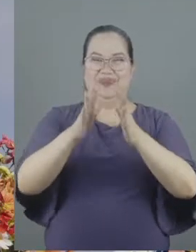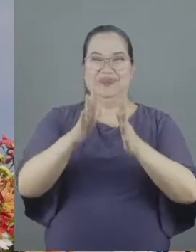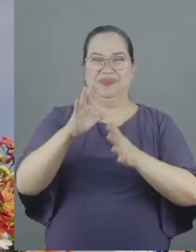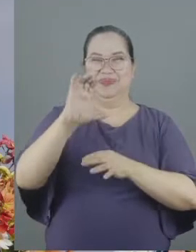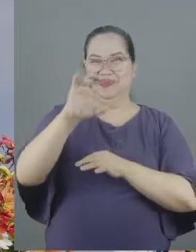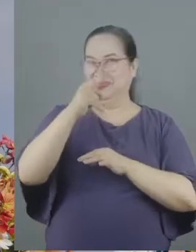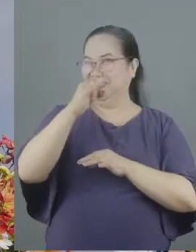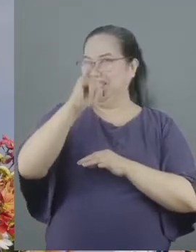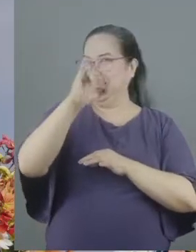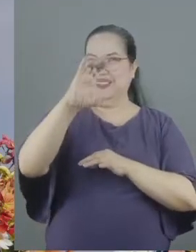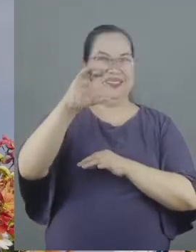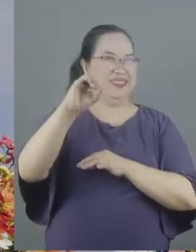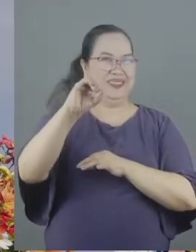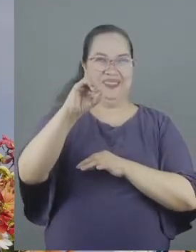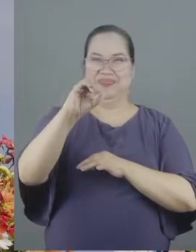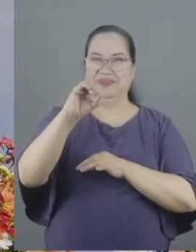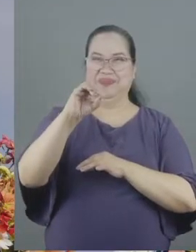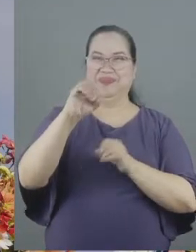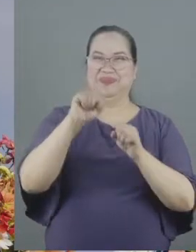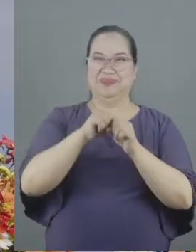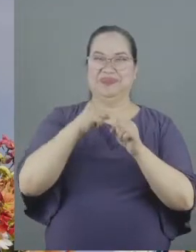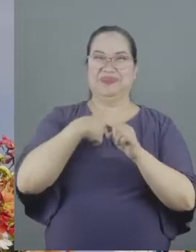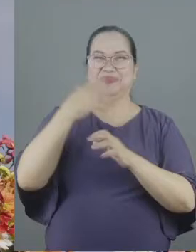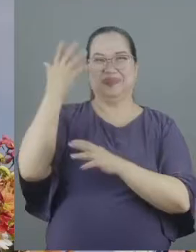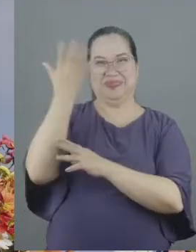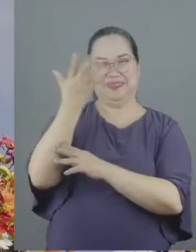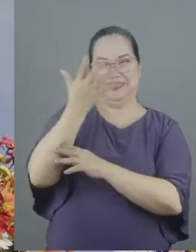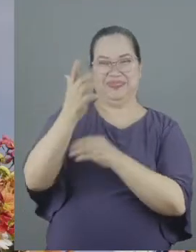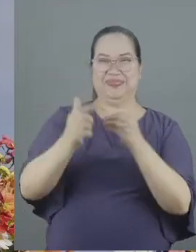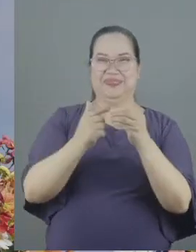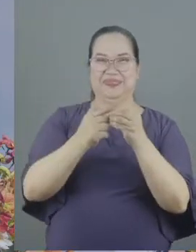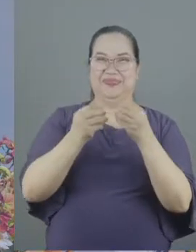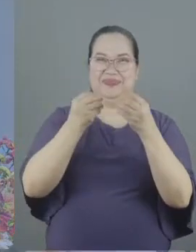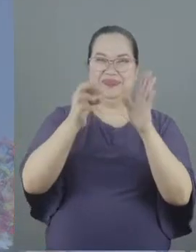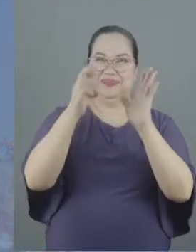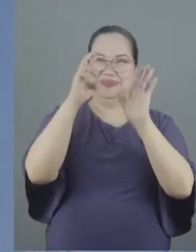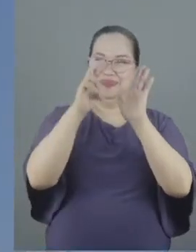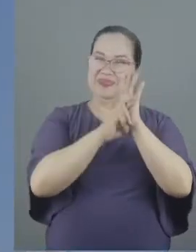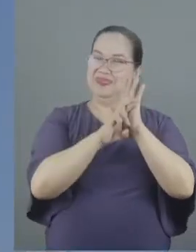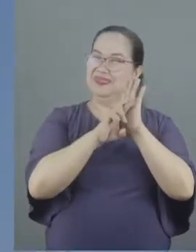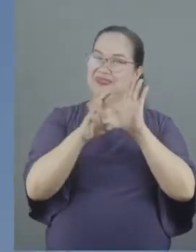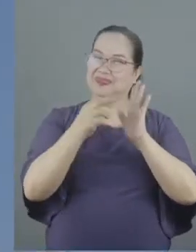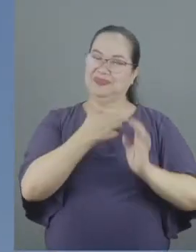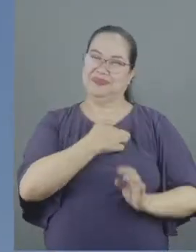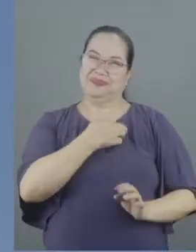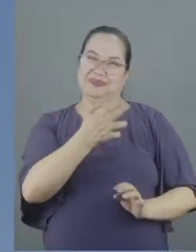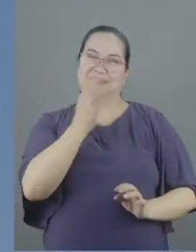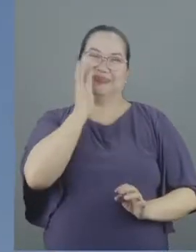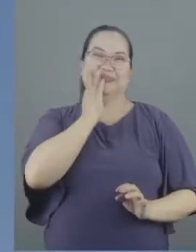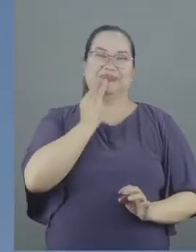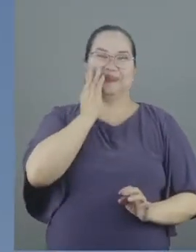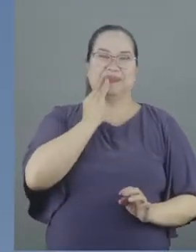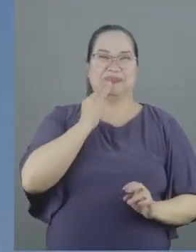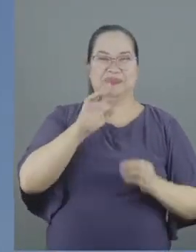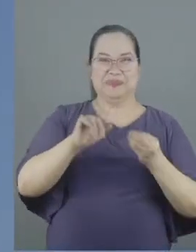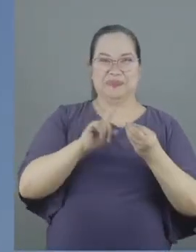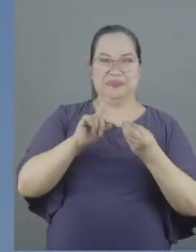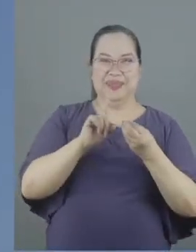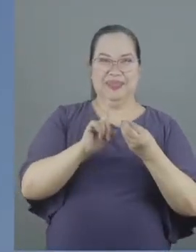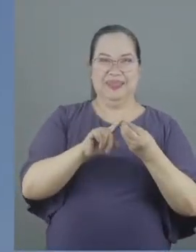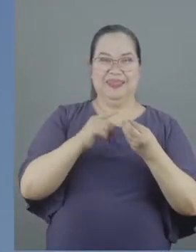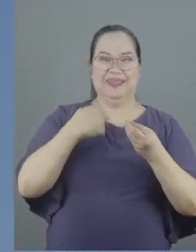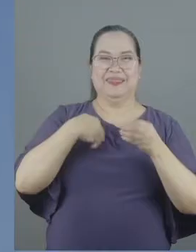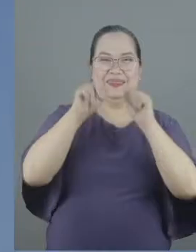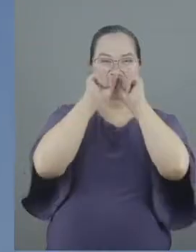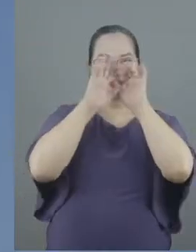Chico Barreto. He is going to speak and give a reflection on his own experience about the